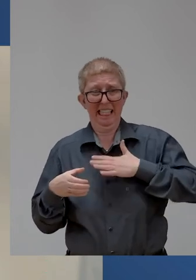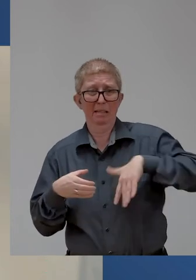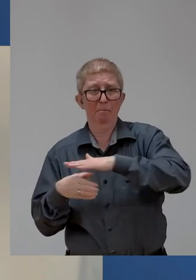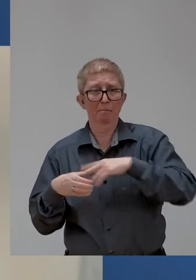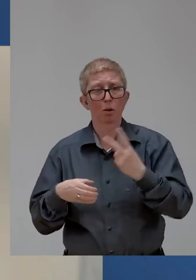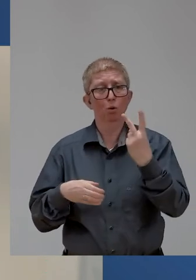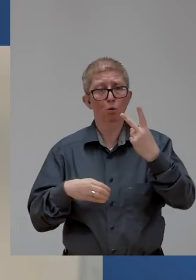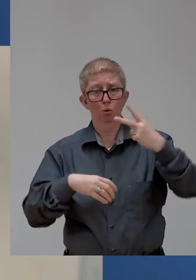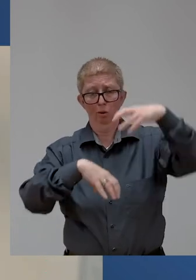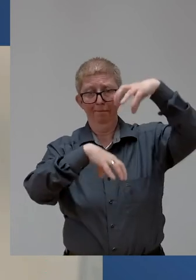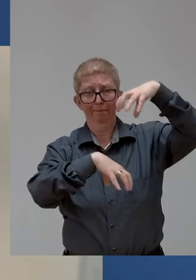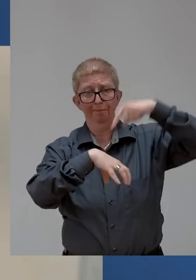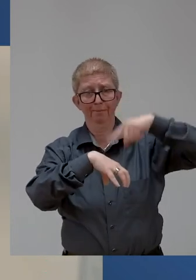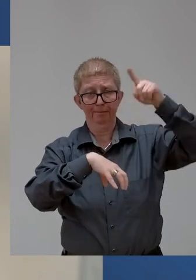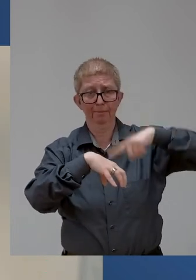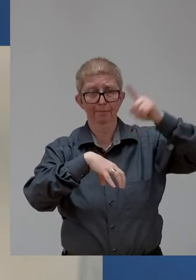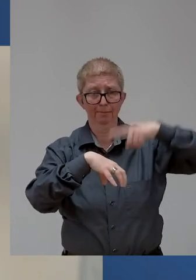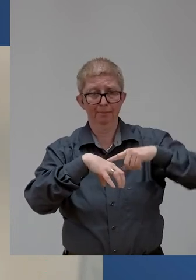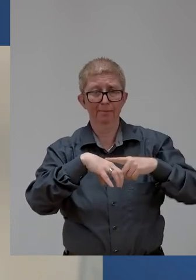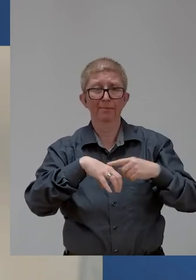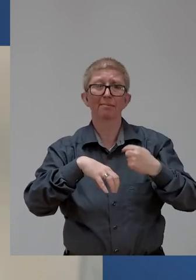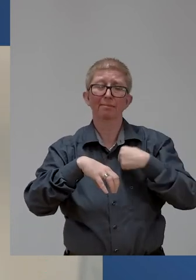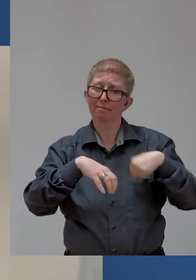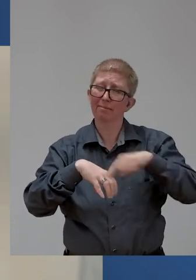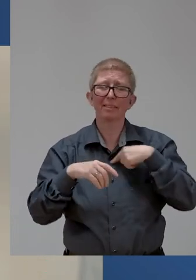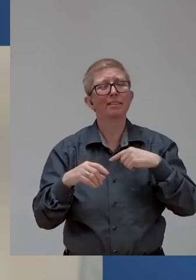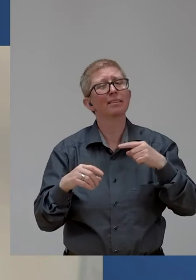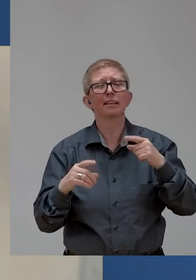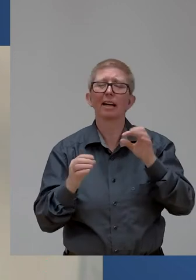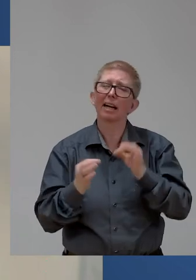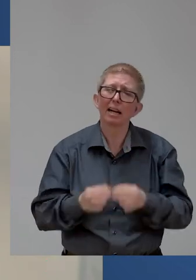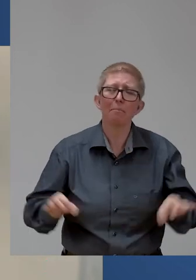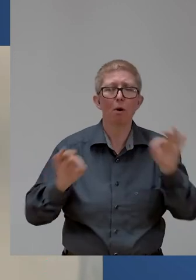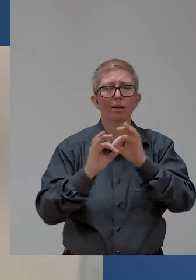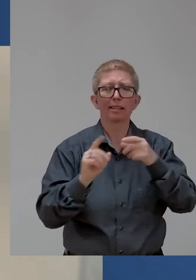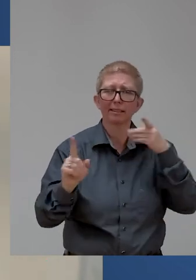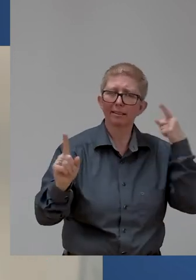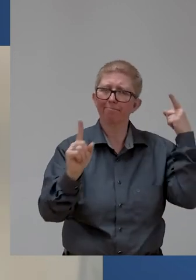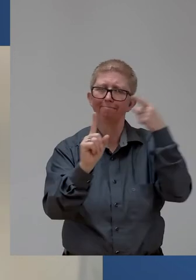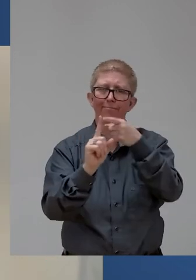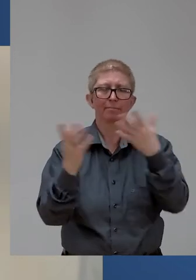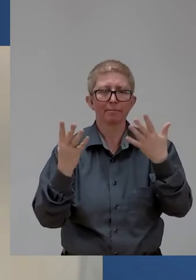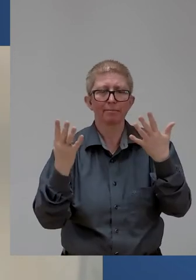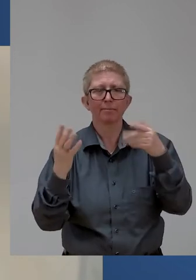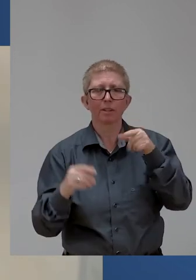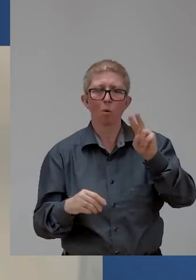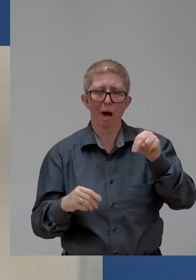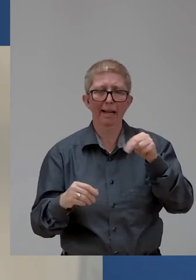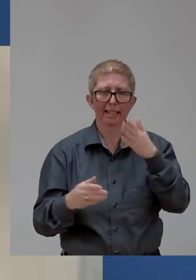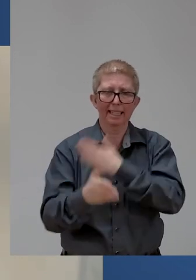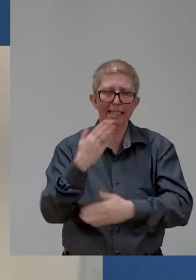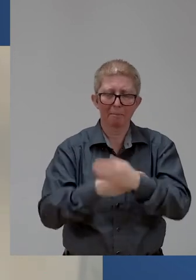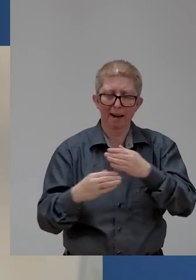mainstreaming a disability perspective into the UN's work. A group of friends and persons with disabilities and an accessibility steering committee.